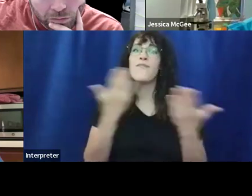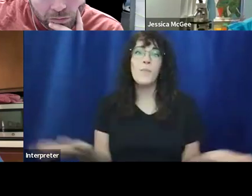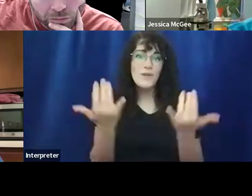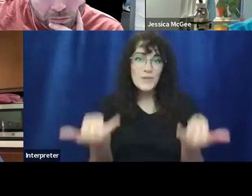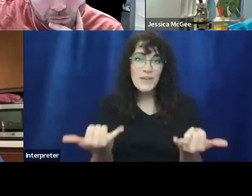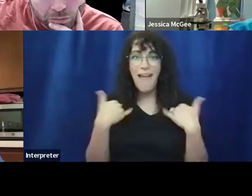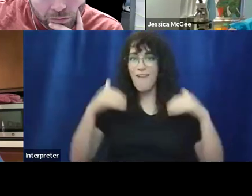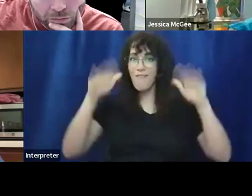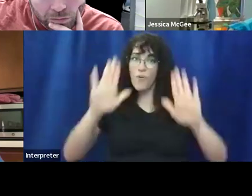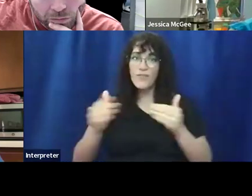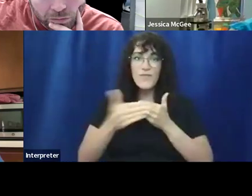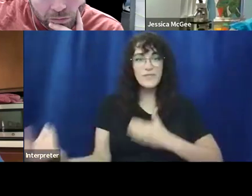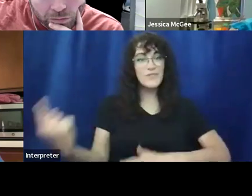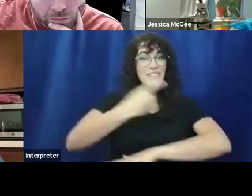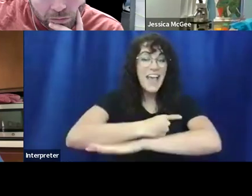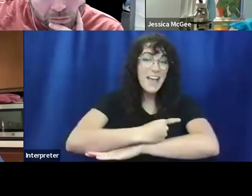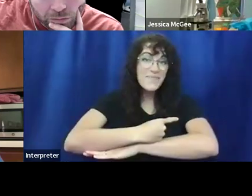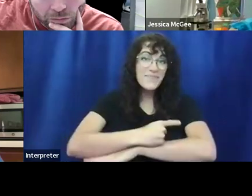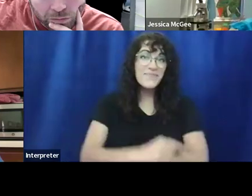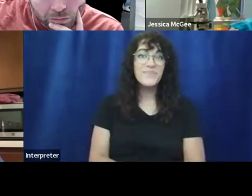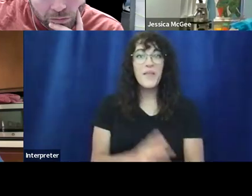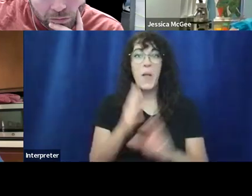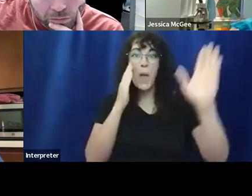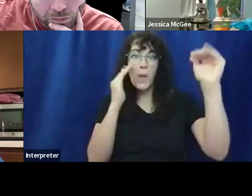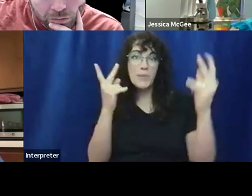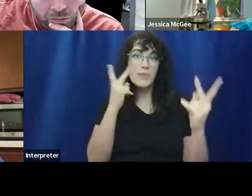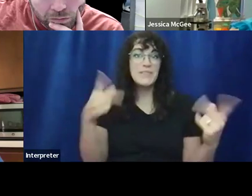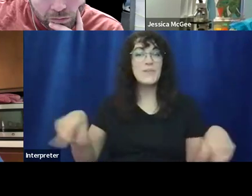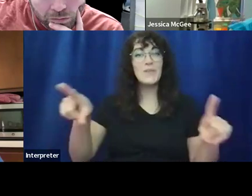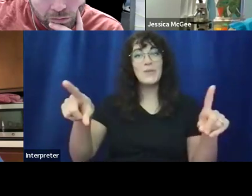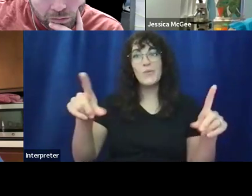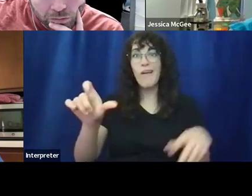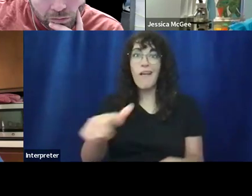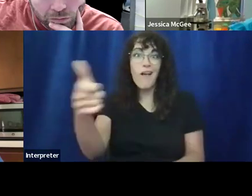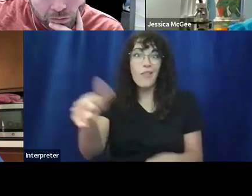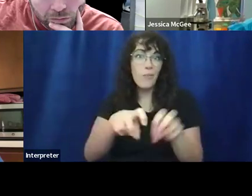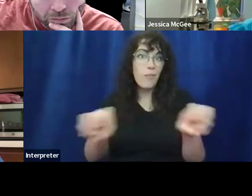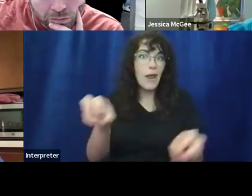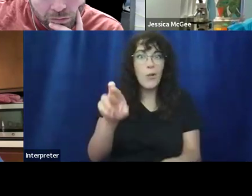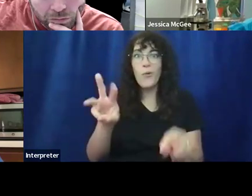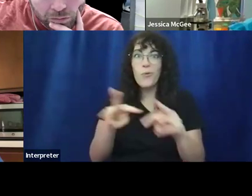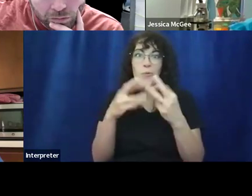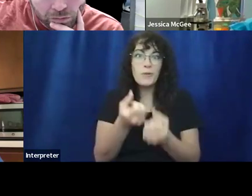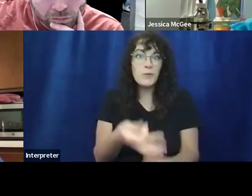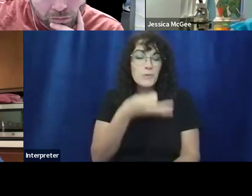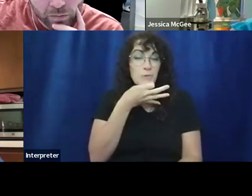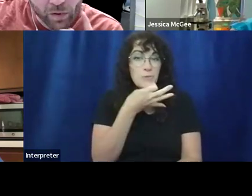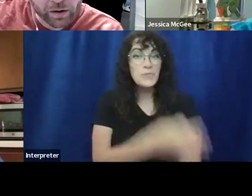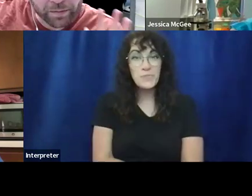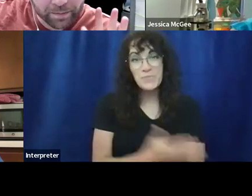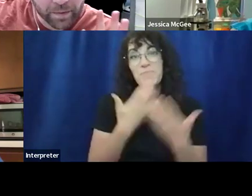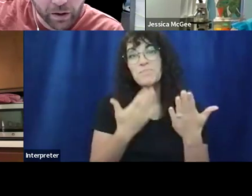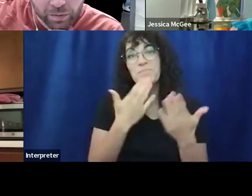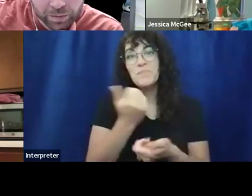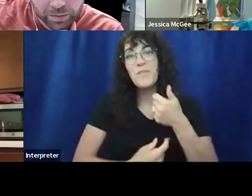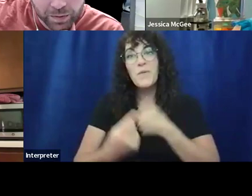Have a wonderful rest of your day and hope to see you on another panel or workshop sometime soon. Thanks everyone.